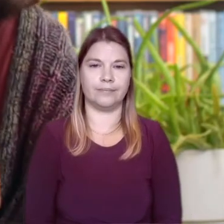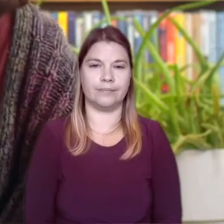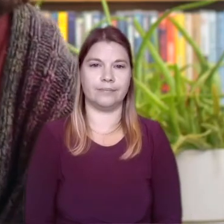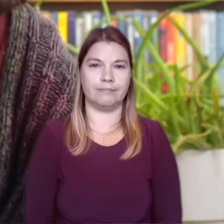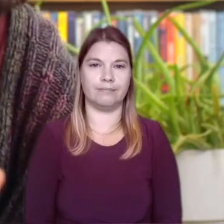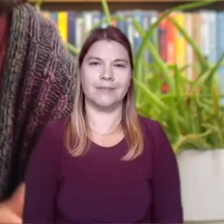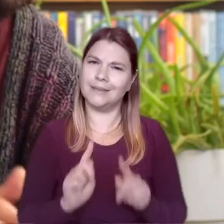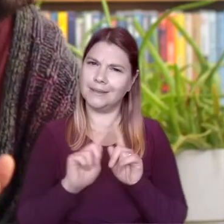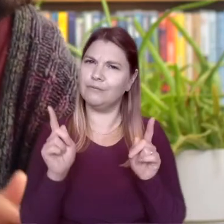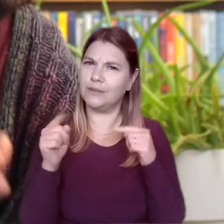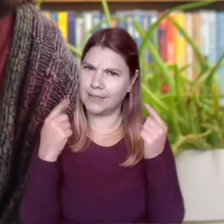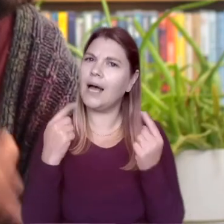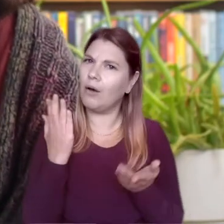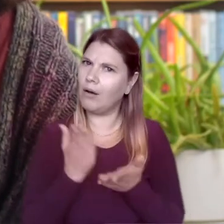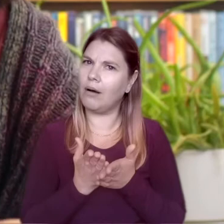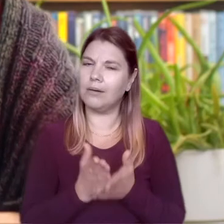We'll get a different sound.